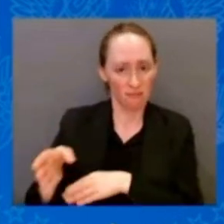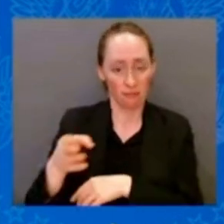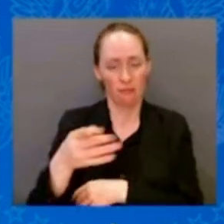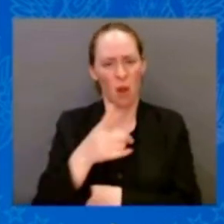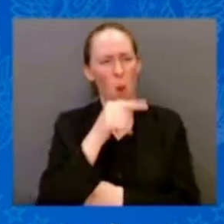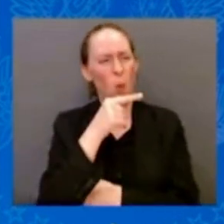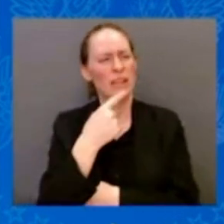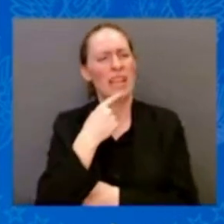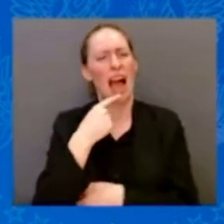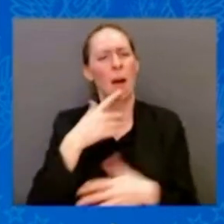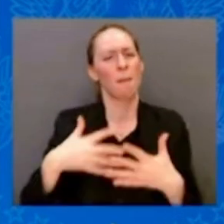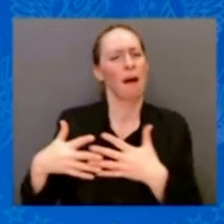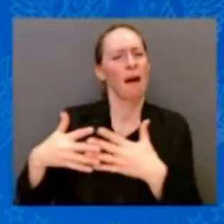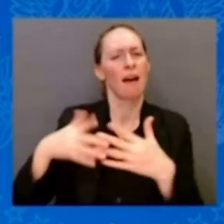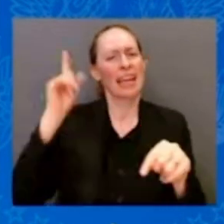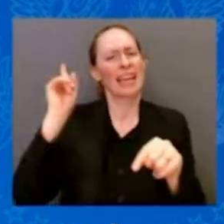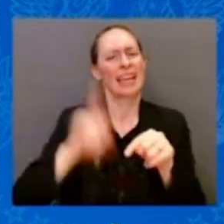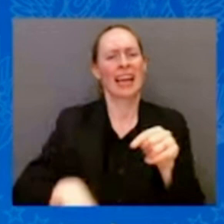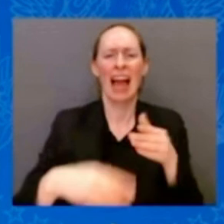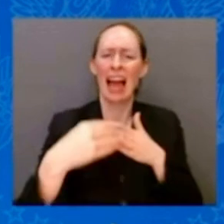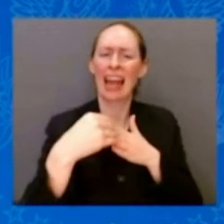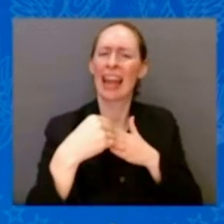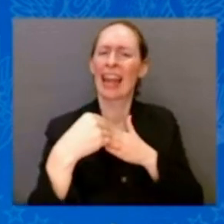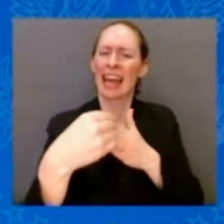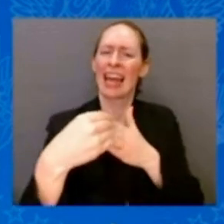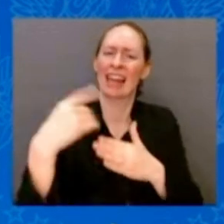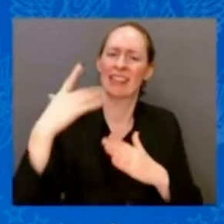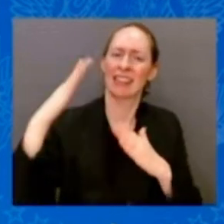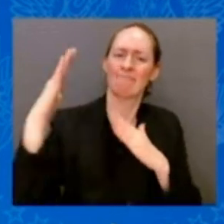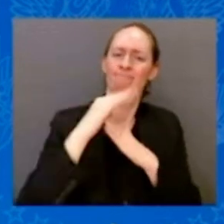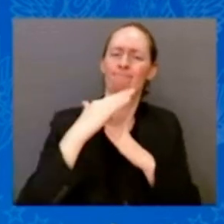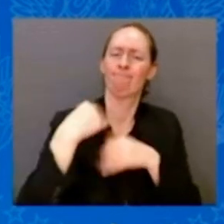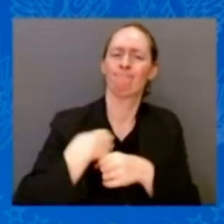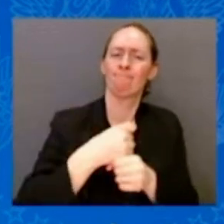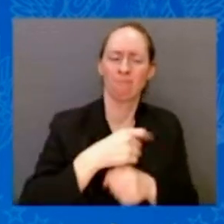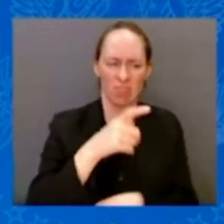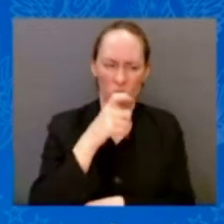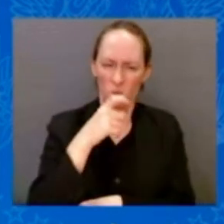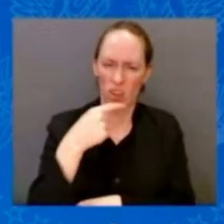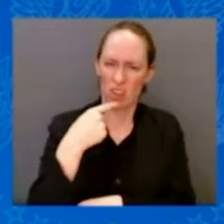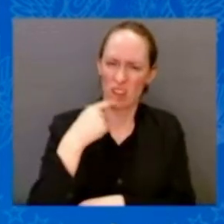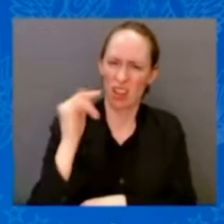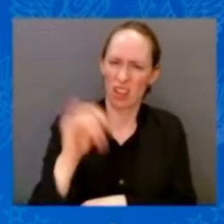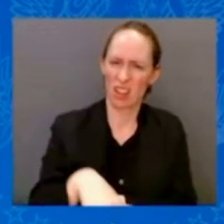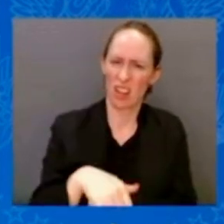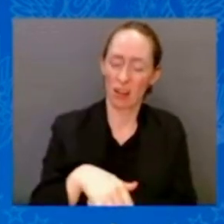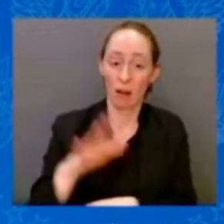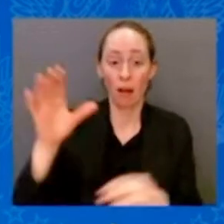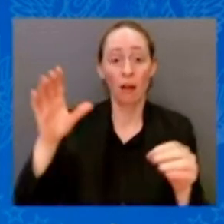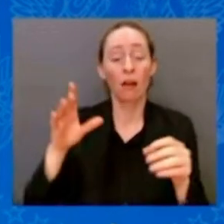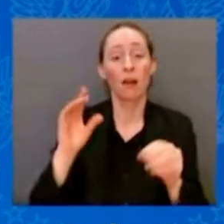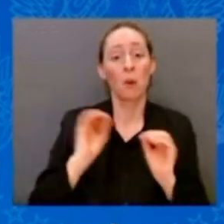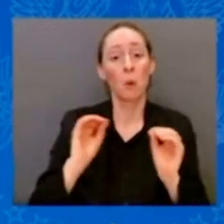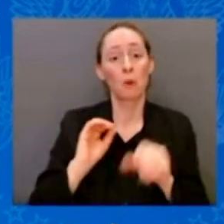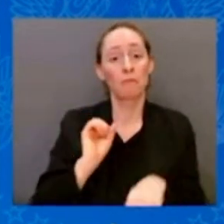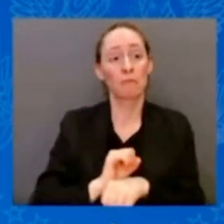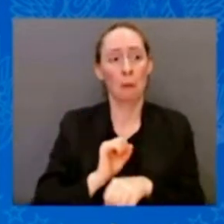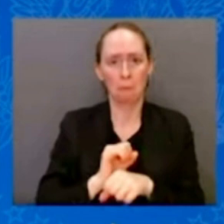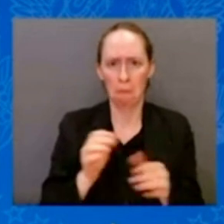The lowest unemployment rate in 50 years. Inflation coming down six months in a row with more to go.